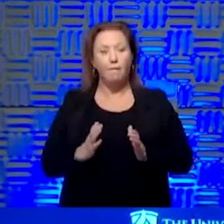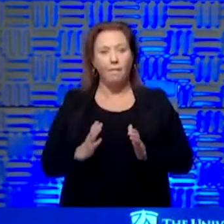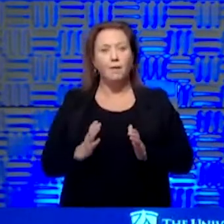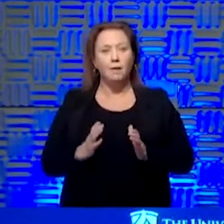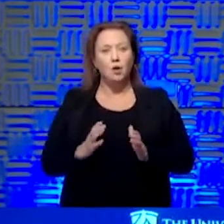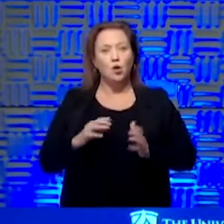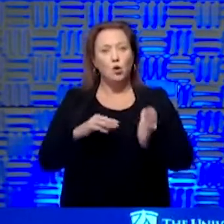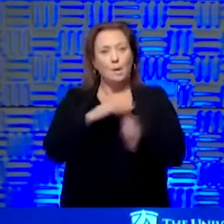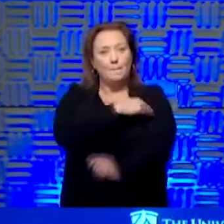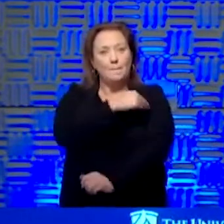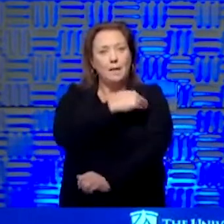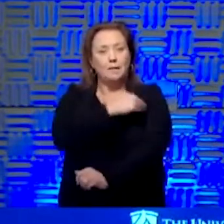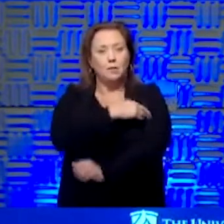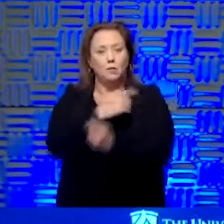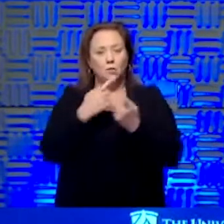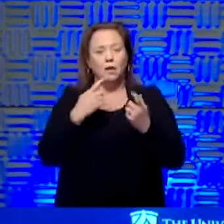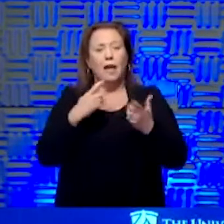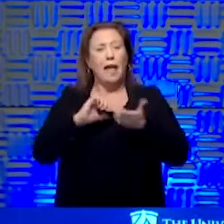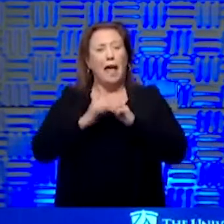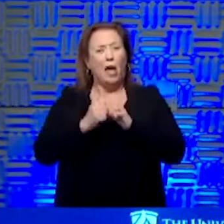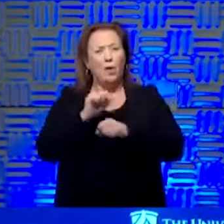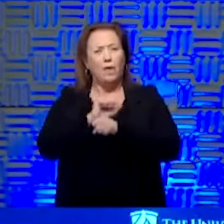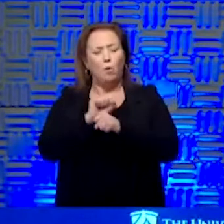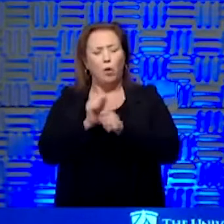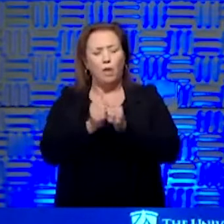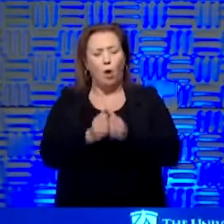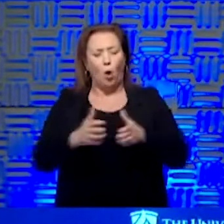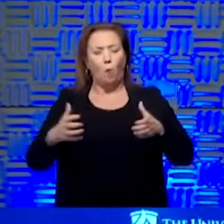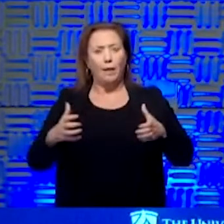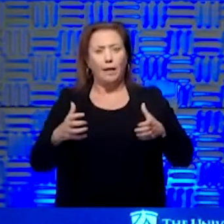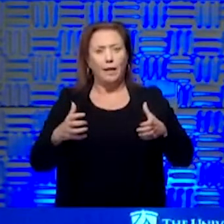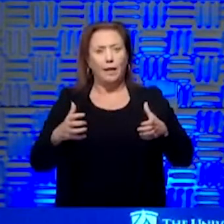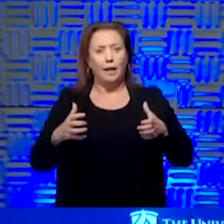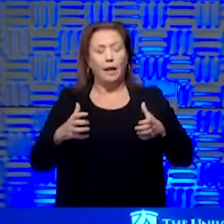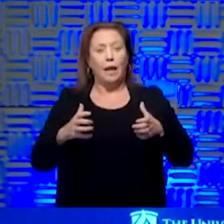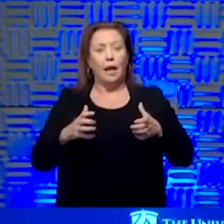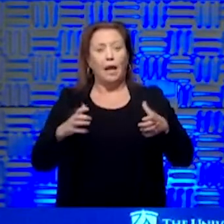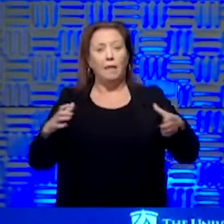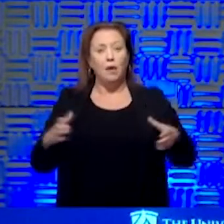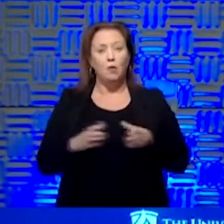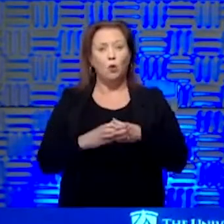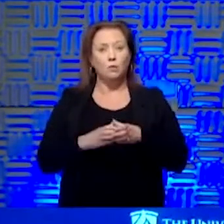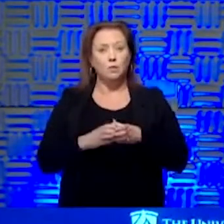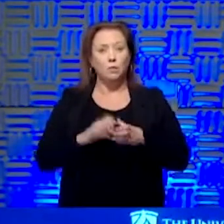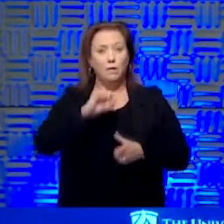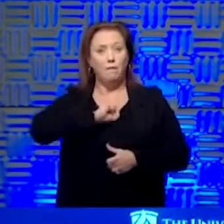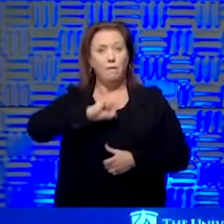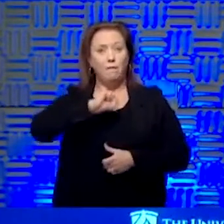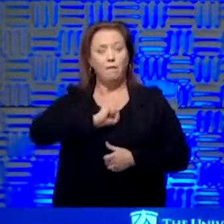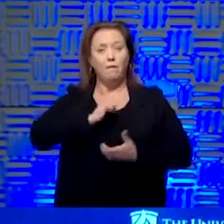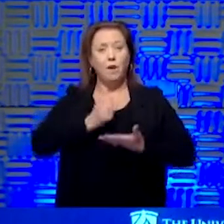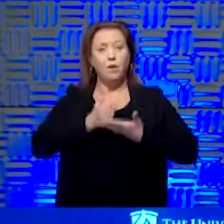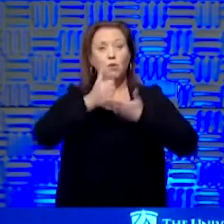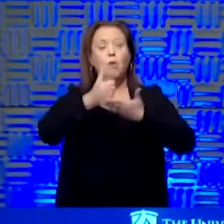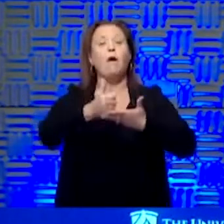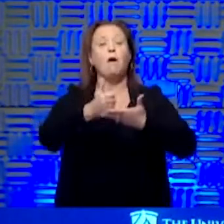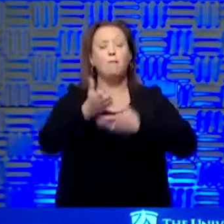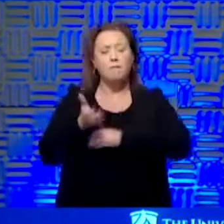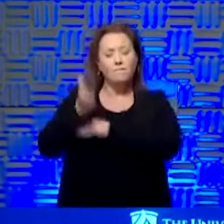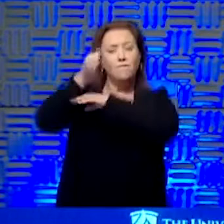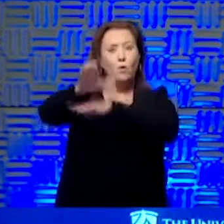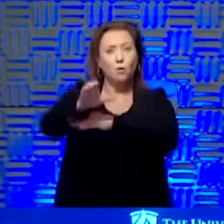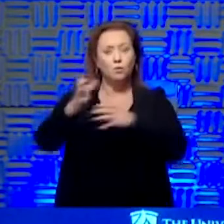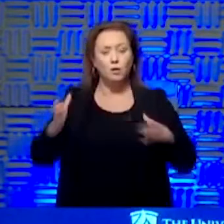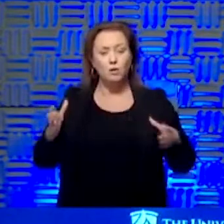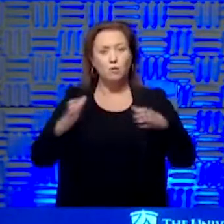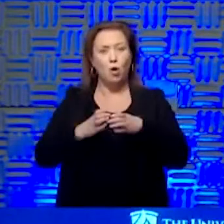to, your muscles work to open up your lung, and then elastic recoil closes it. But you help that force of it when you